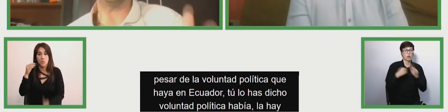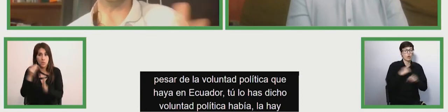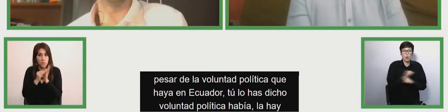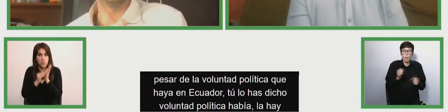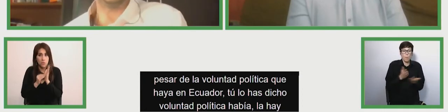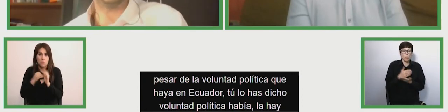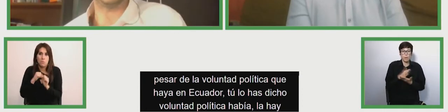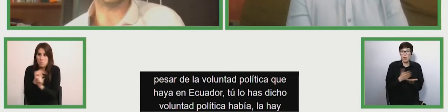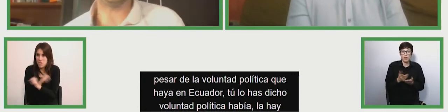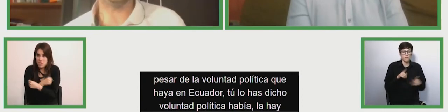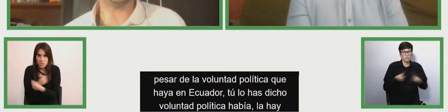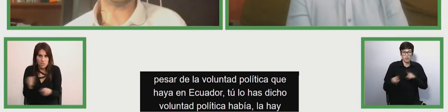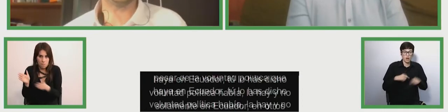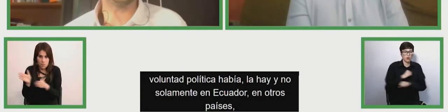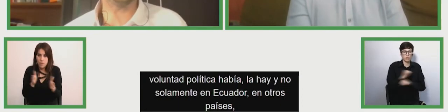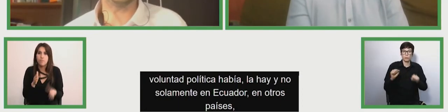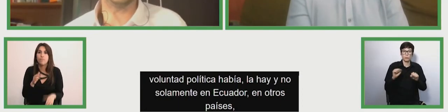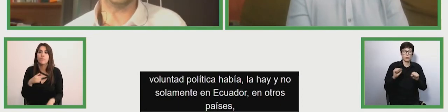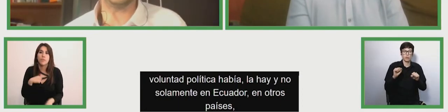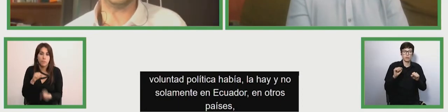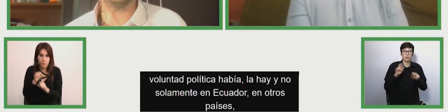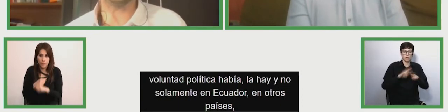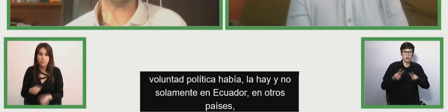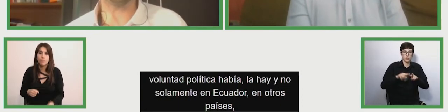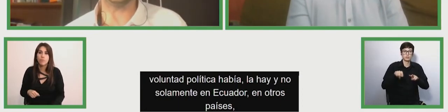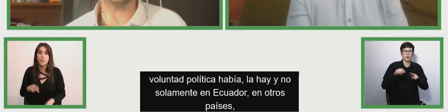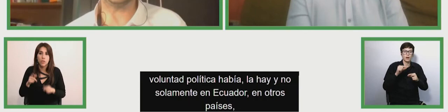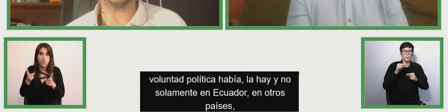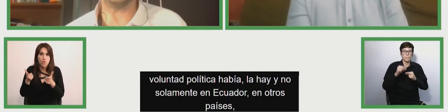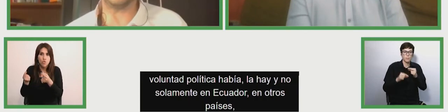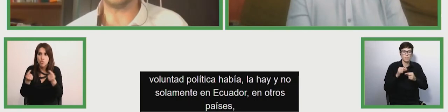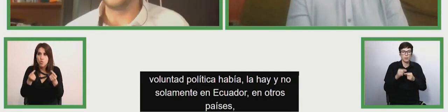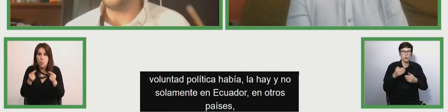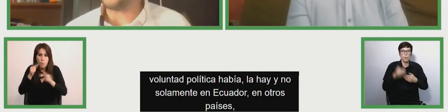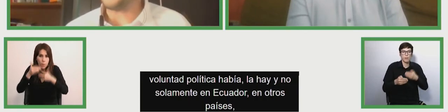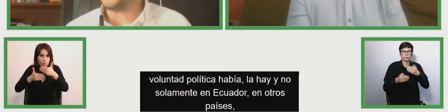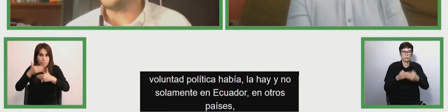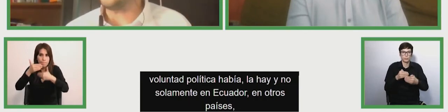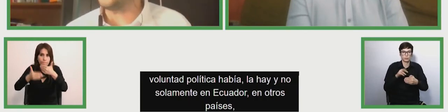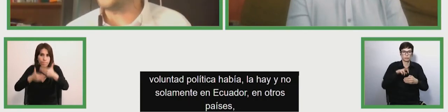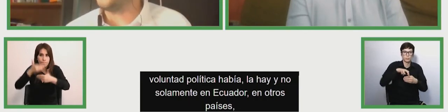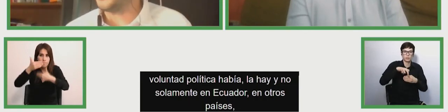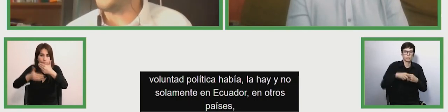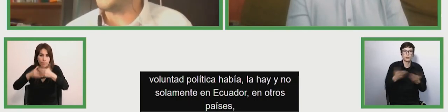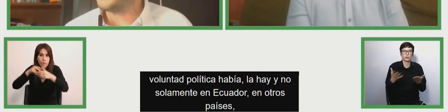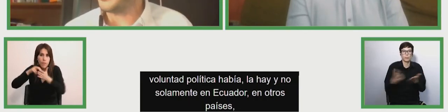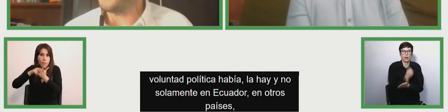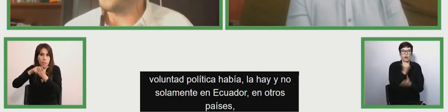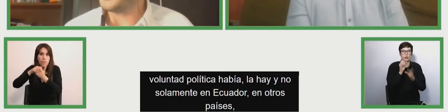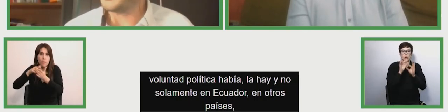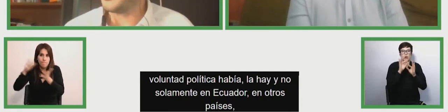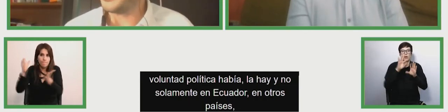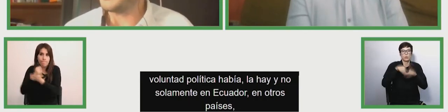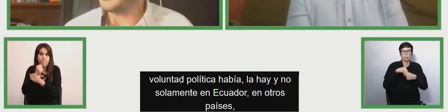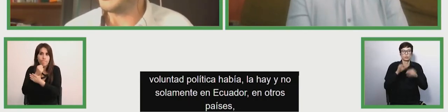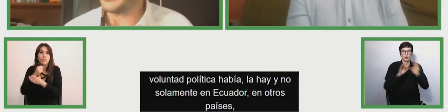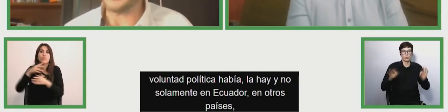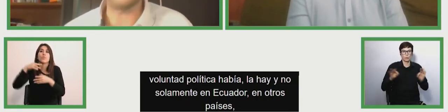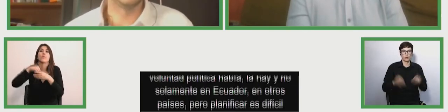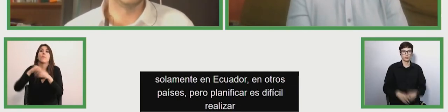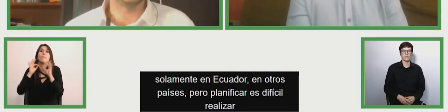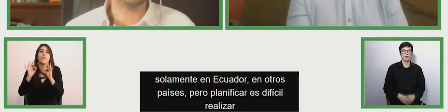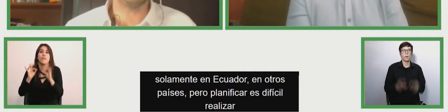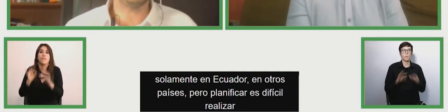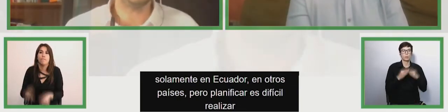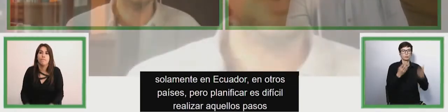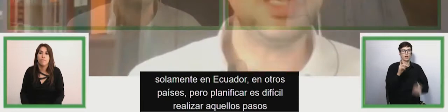it's difficult to undertake those steps necessary steps to take you know to attain educational inclusiveness